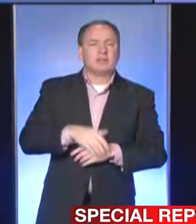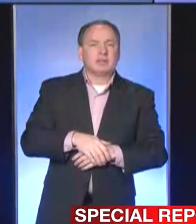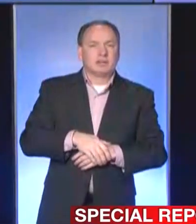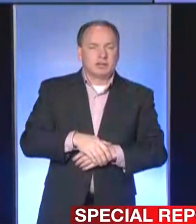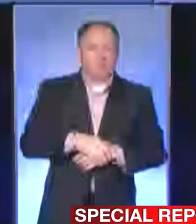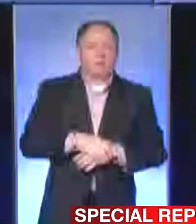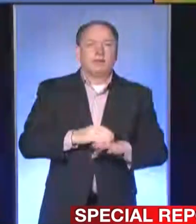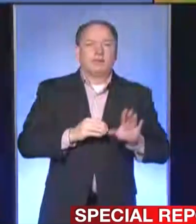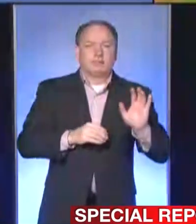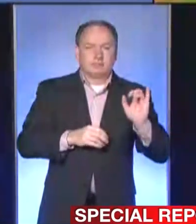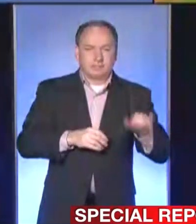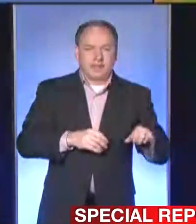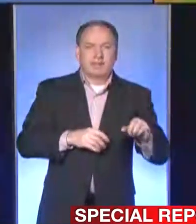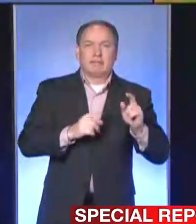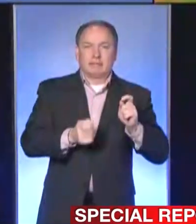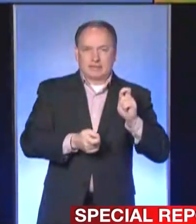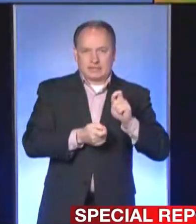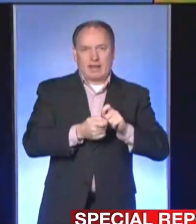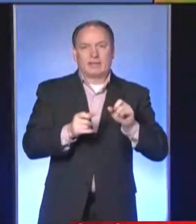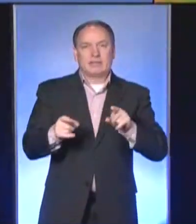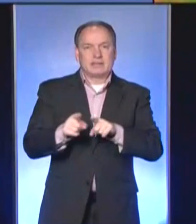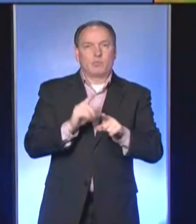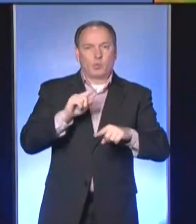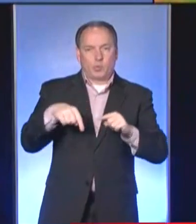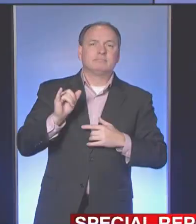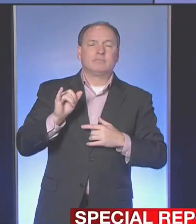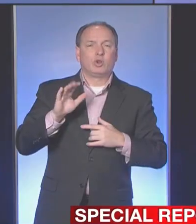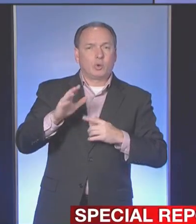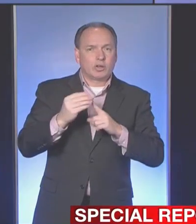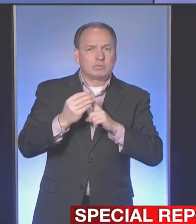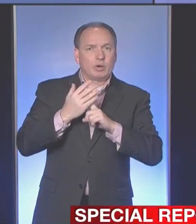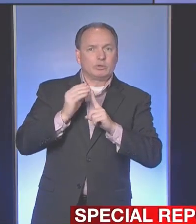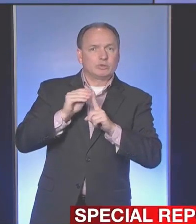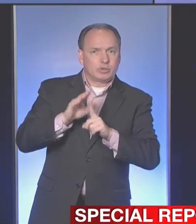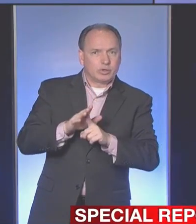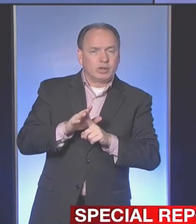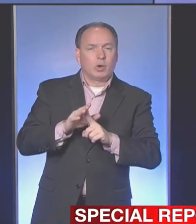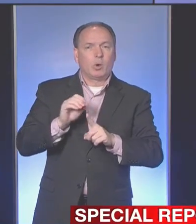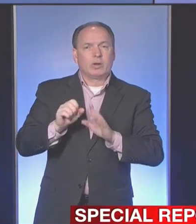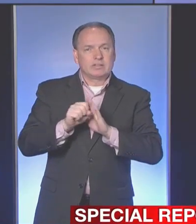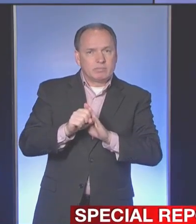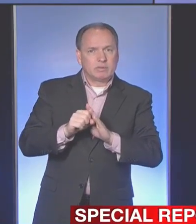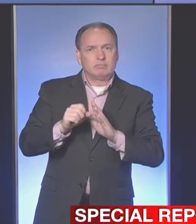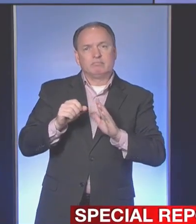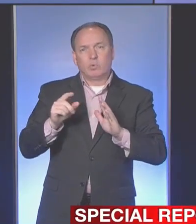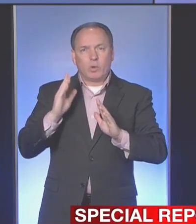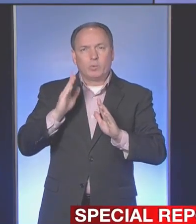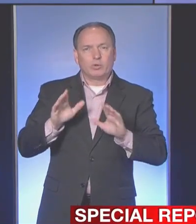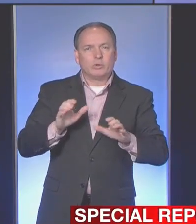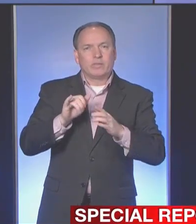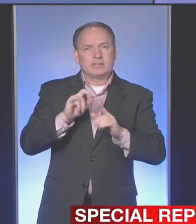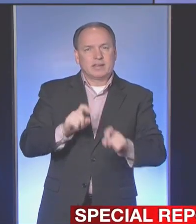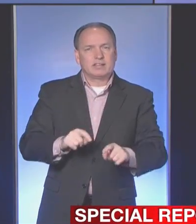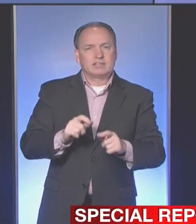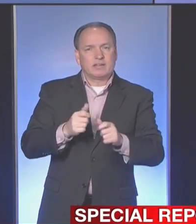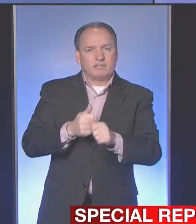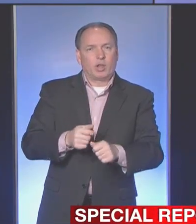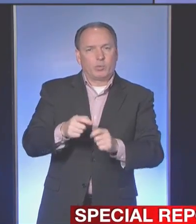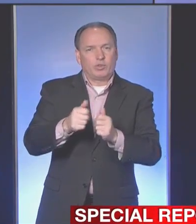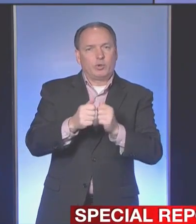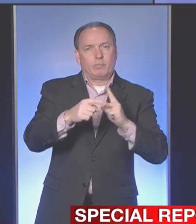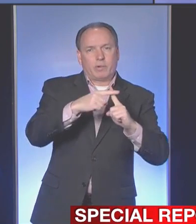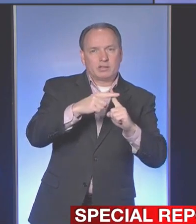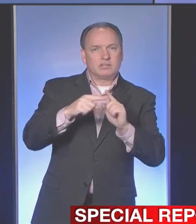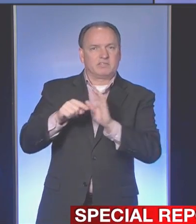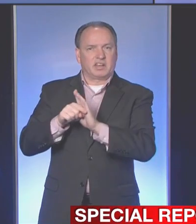Exactly the same. We're screening all comers that present to the emergency department. We will do that test and follow up with you, positive or negative.